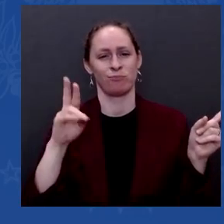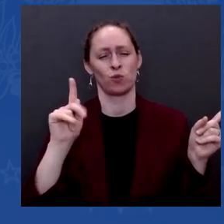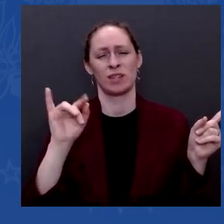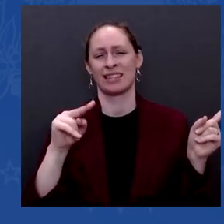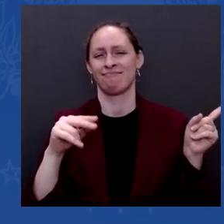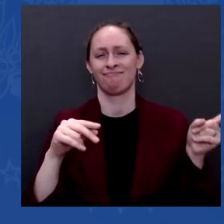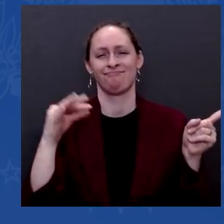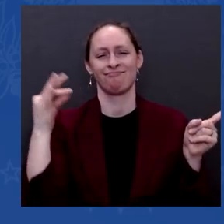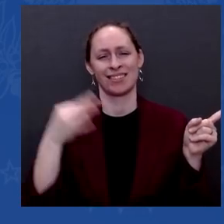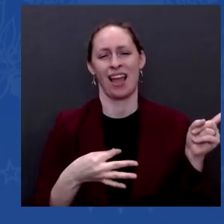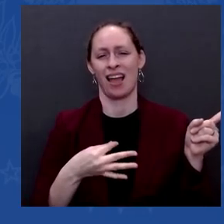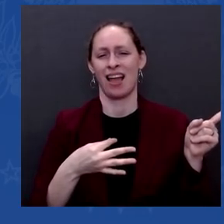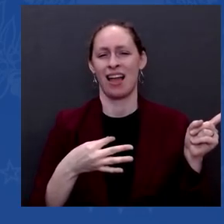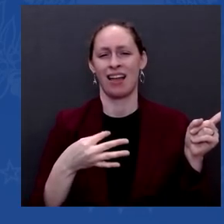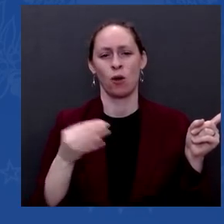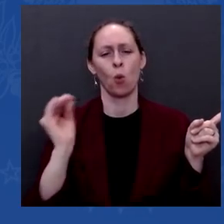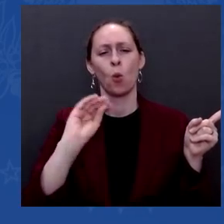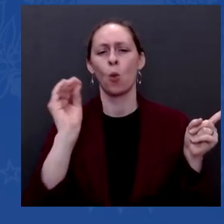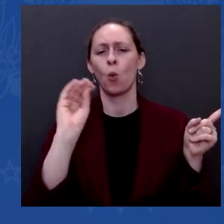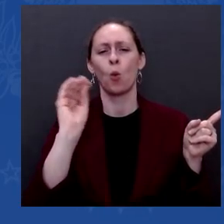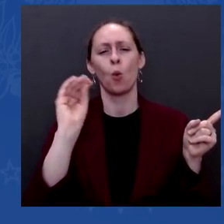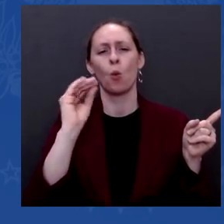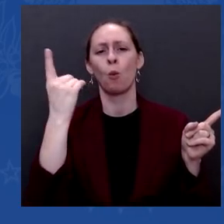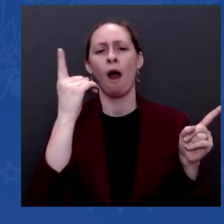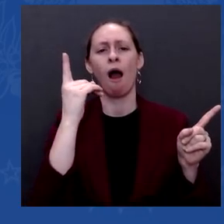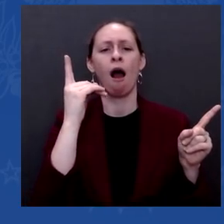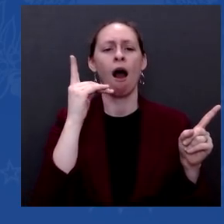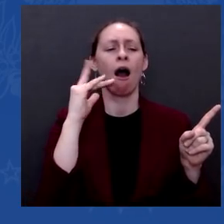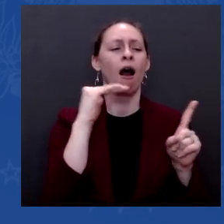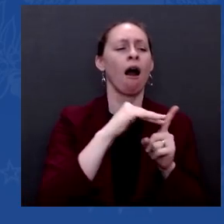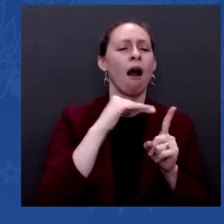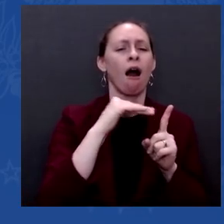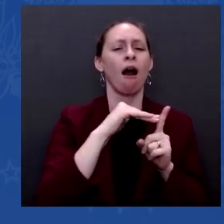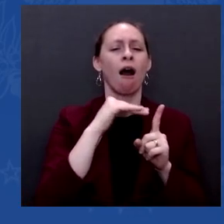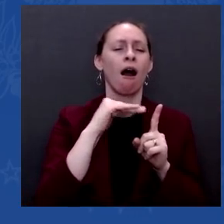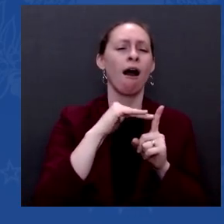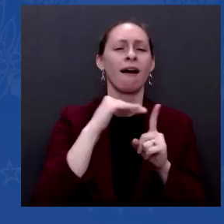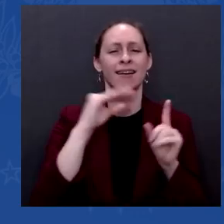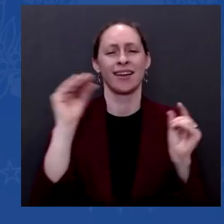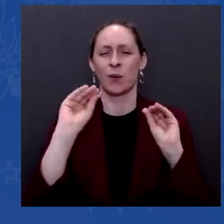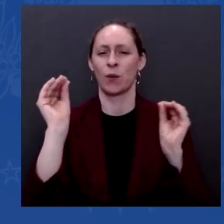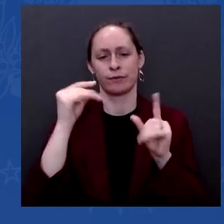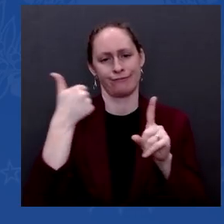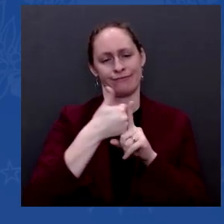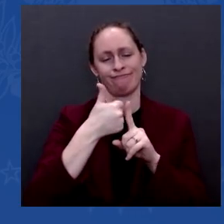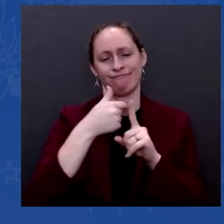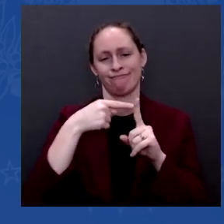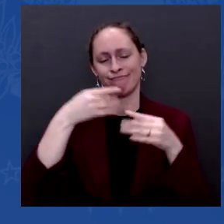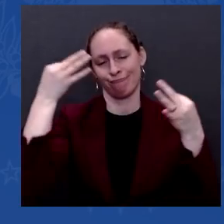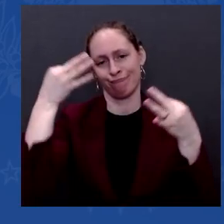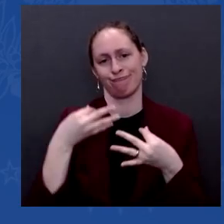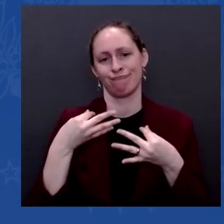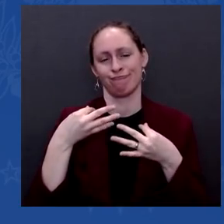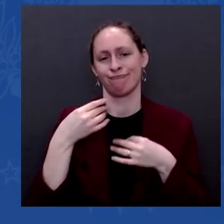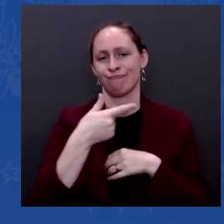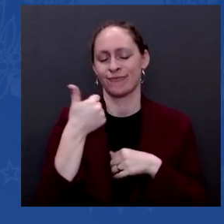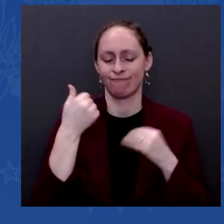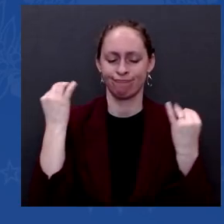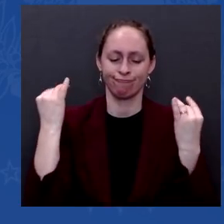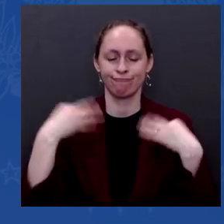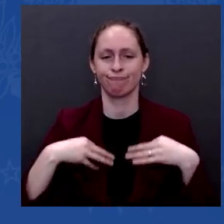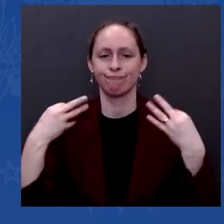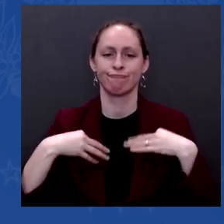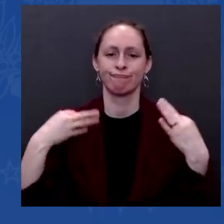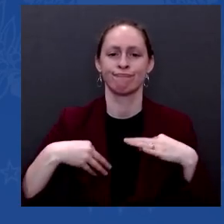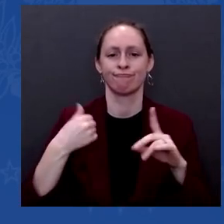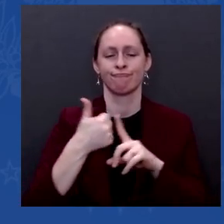And I suspect it matters which side of the bed he gets up on in the morning as to exactly